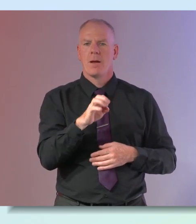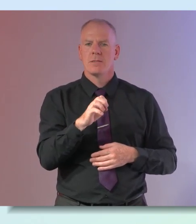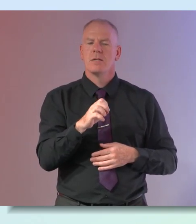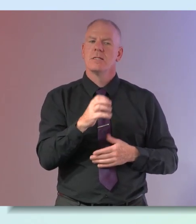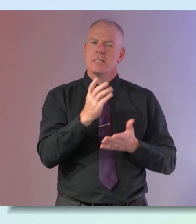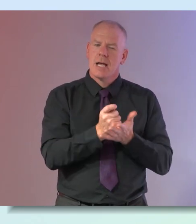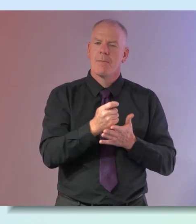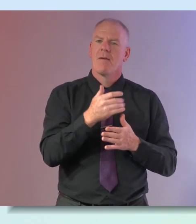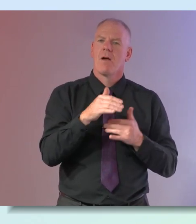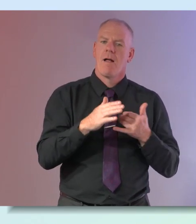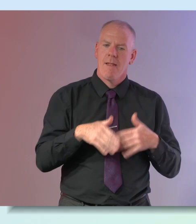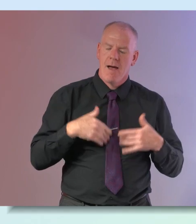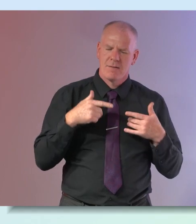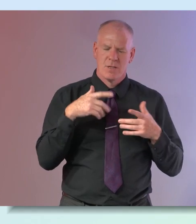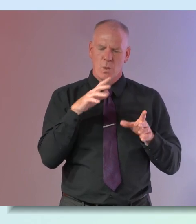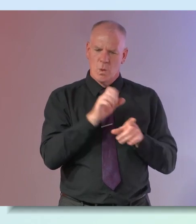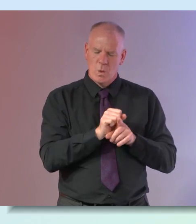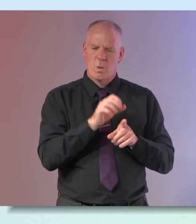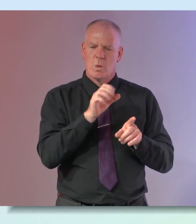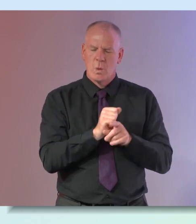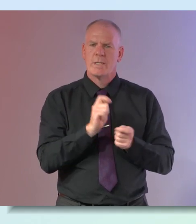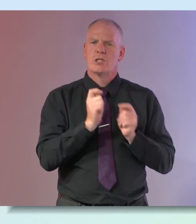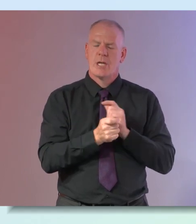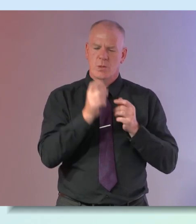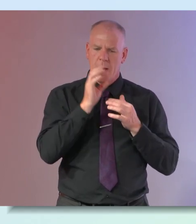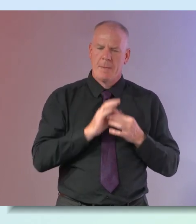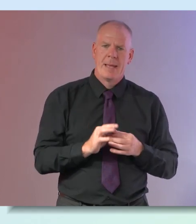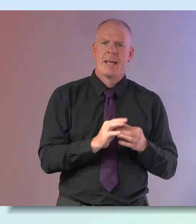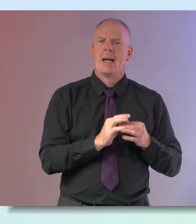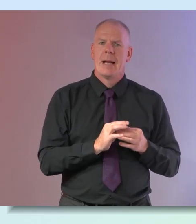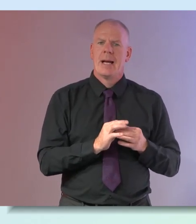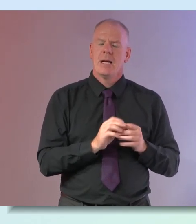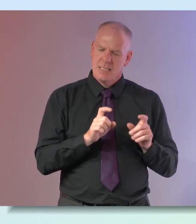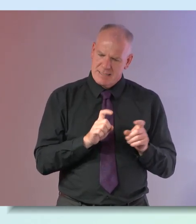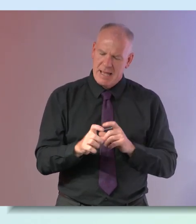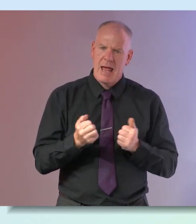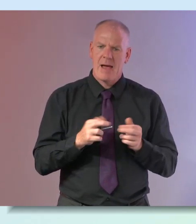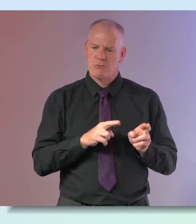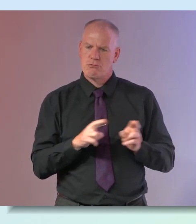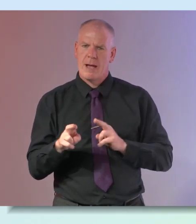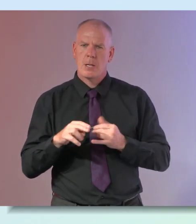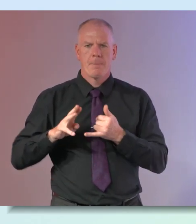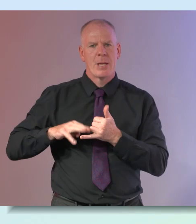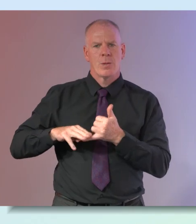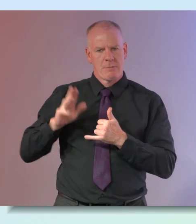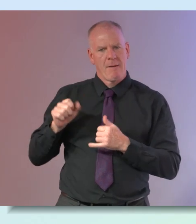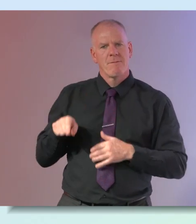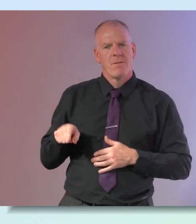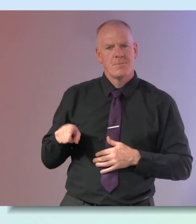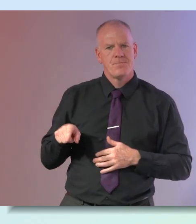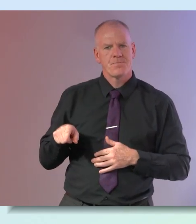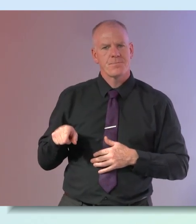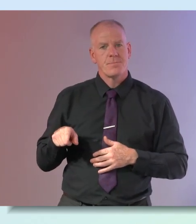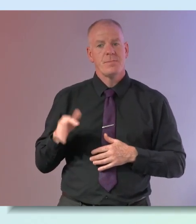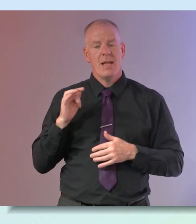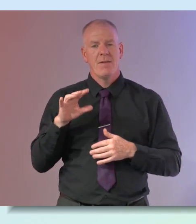life when you're starting to notice a change in your well-being even though you may still have a regular menstrual cycle and if you